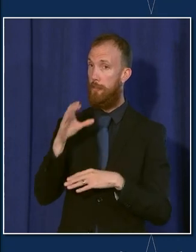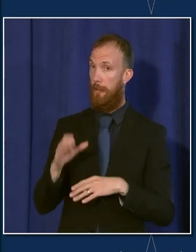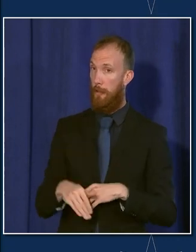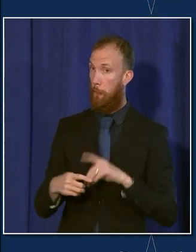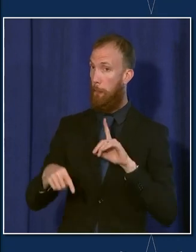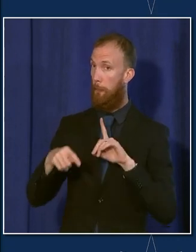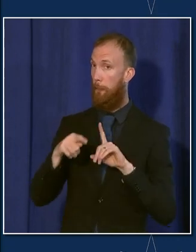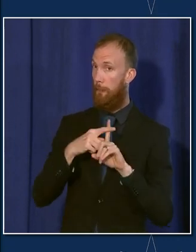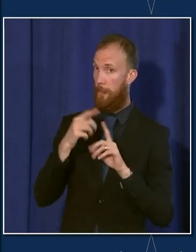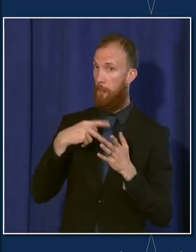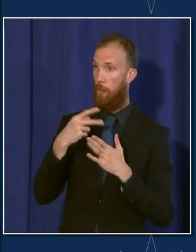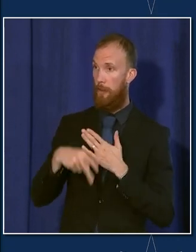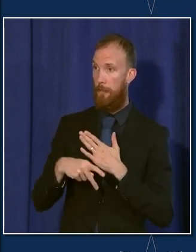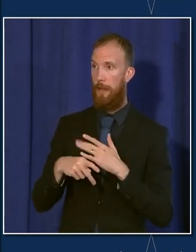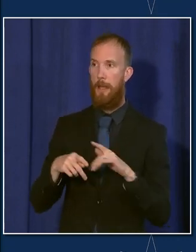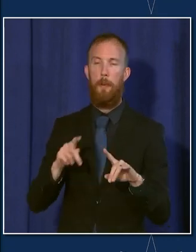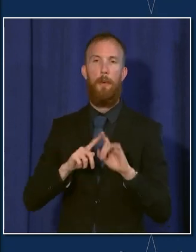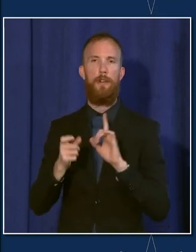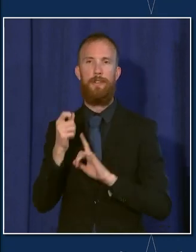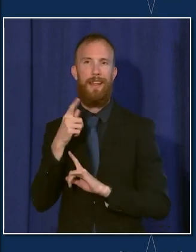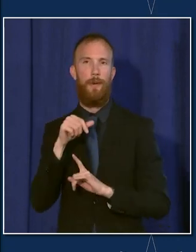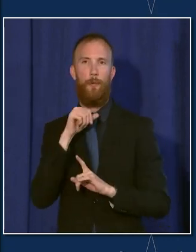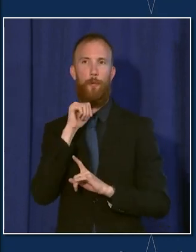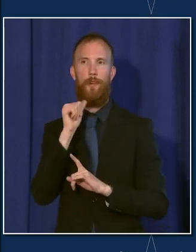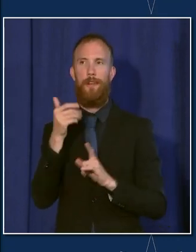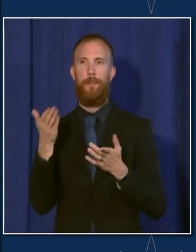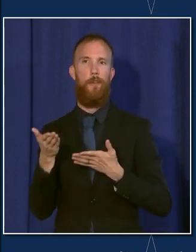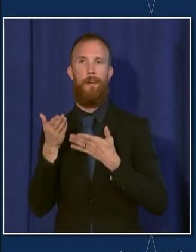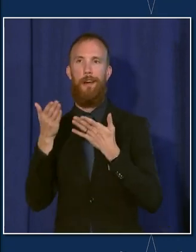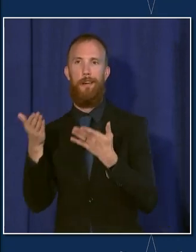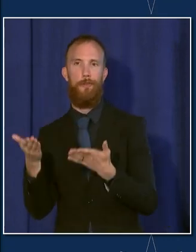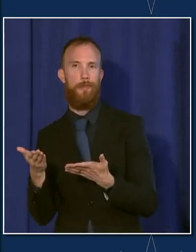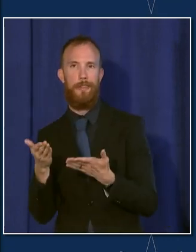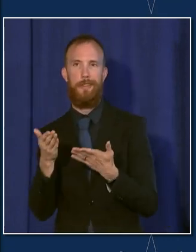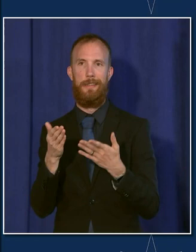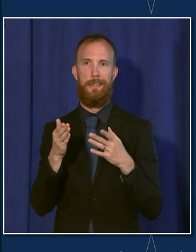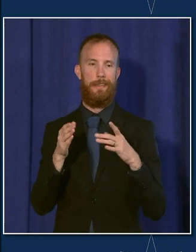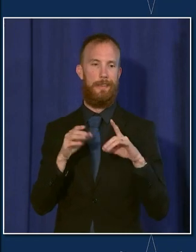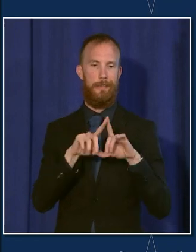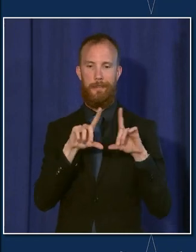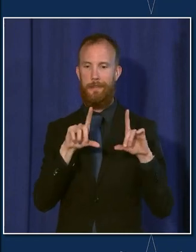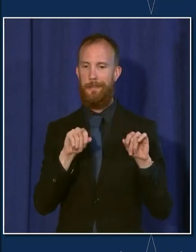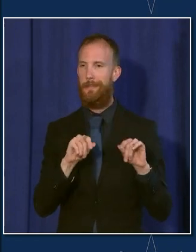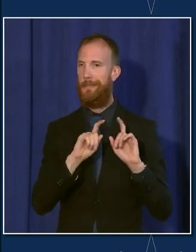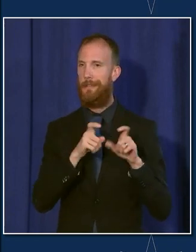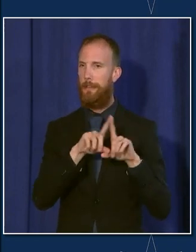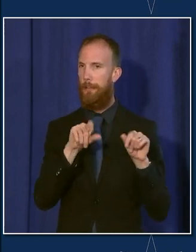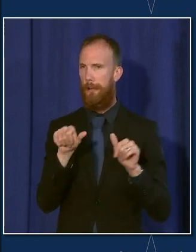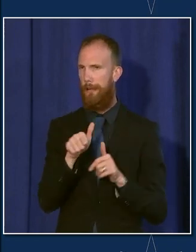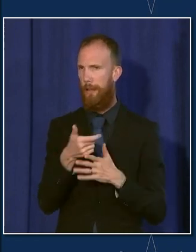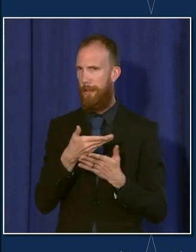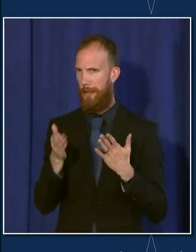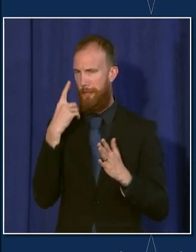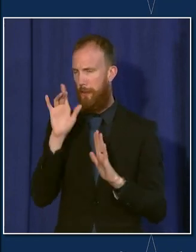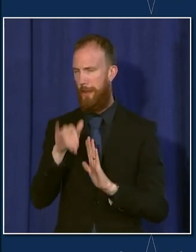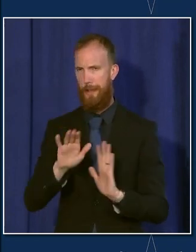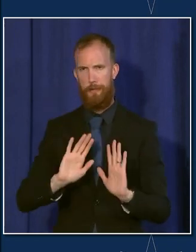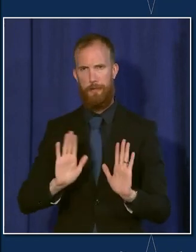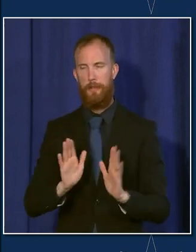immunocompromised incentives are not available for third or booster doses at this time, our top priority to be clear